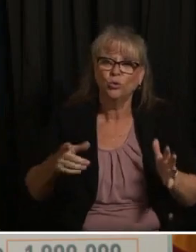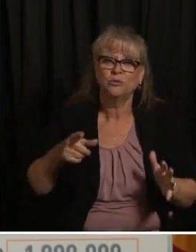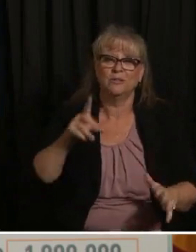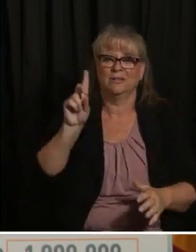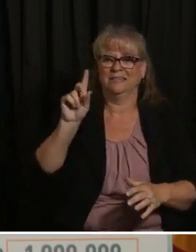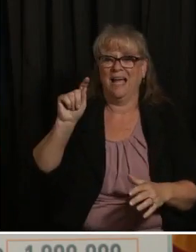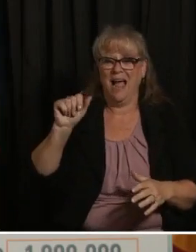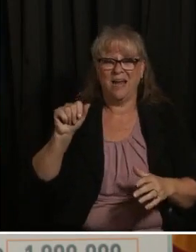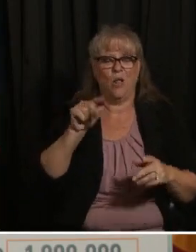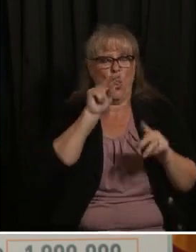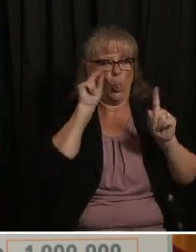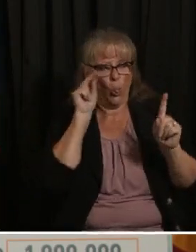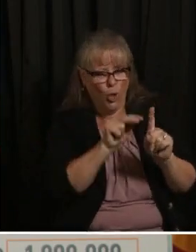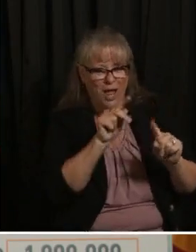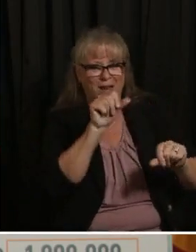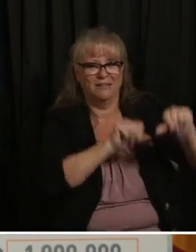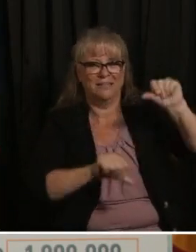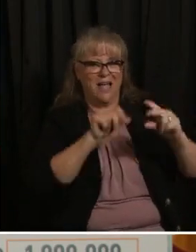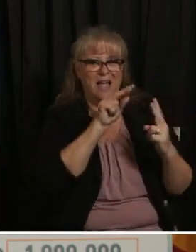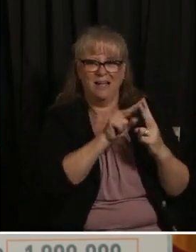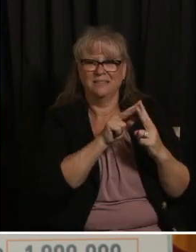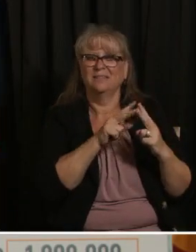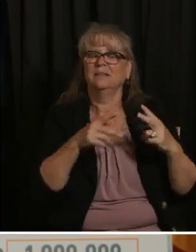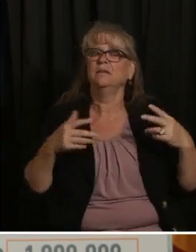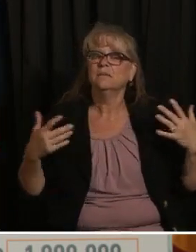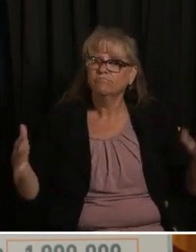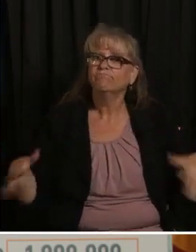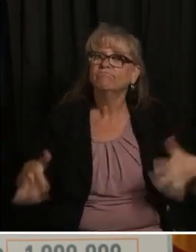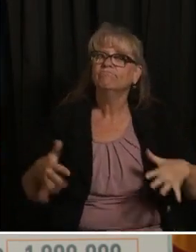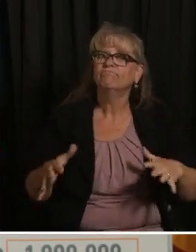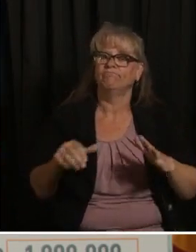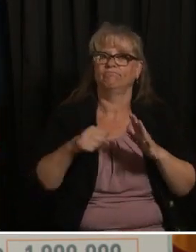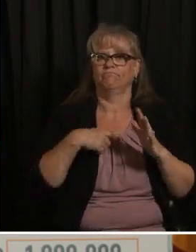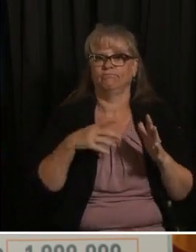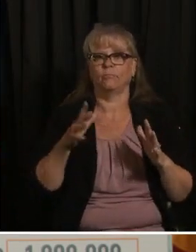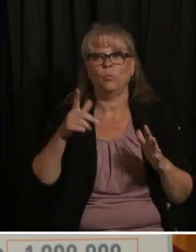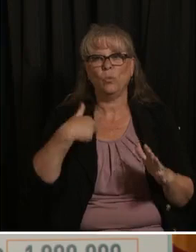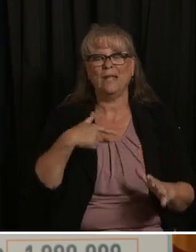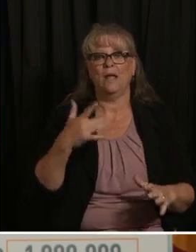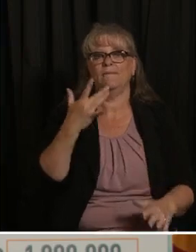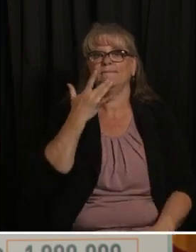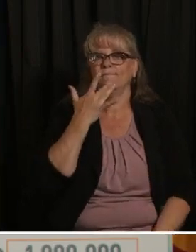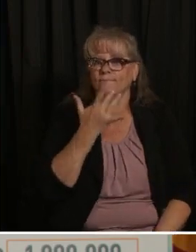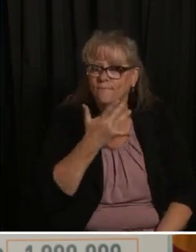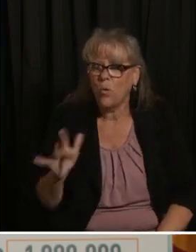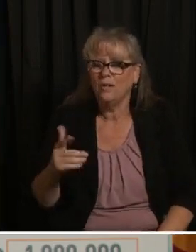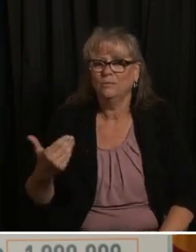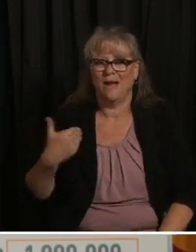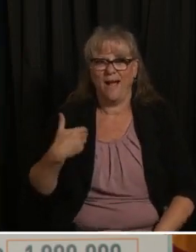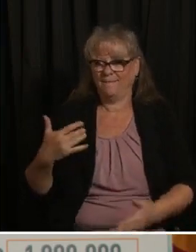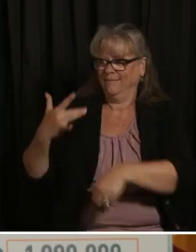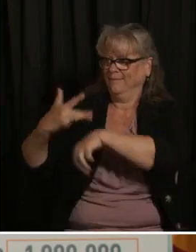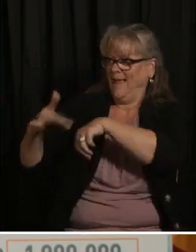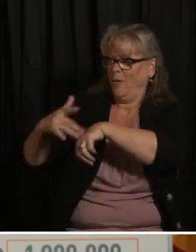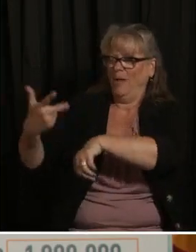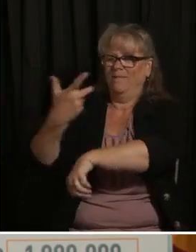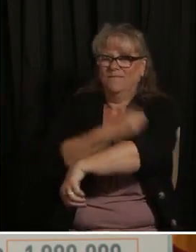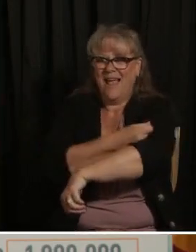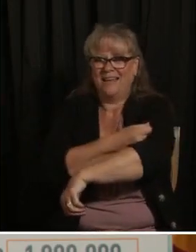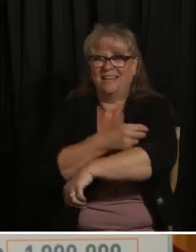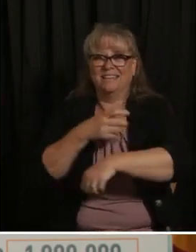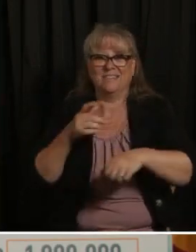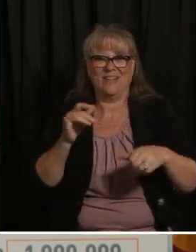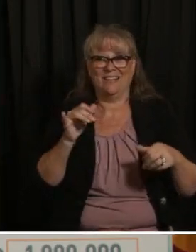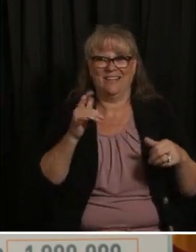and it's uh overwhelming and we're so fortunate to have this vaccine there really hasn't been a vaccine that's made this type of transformative impact